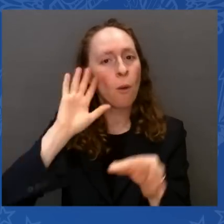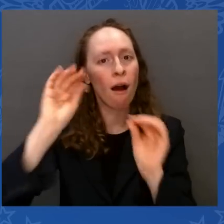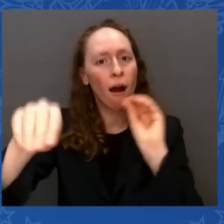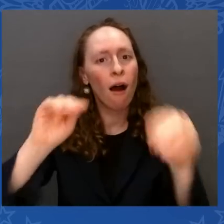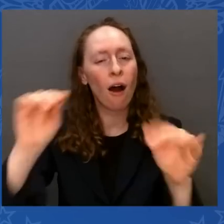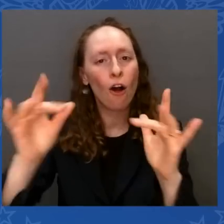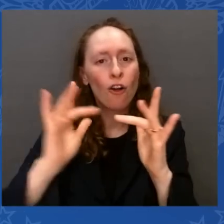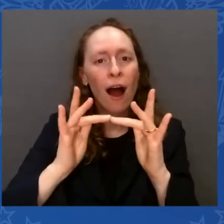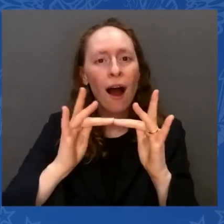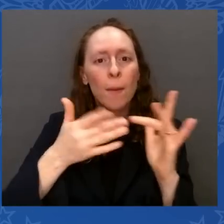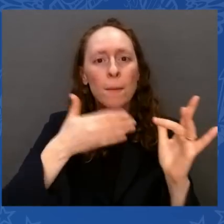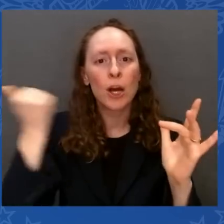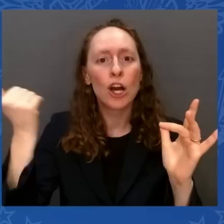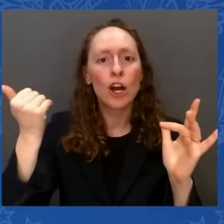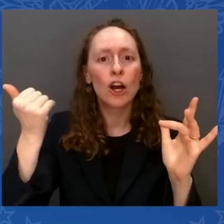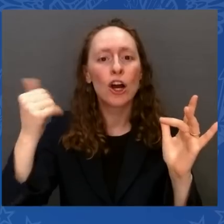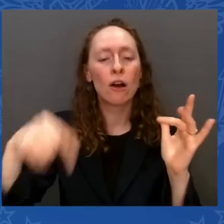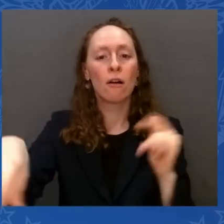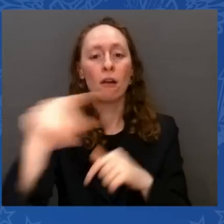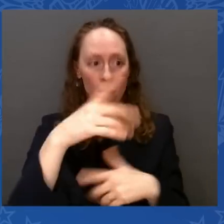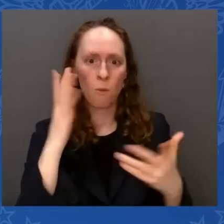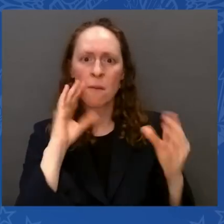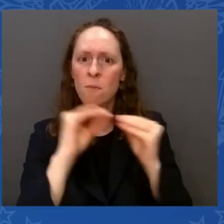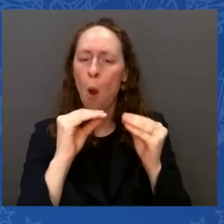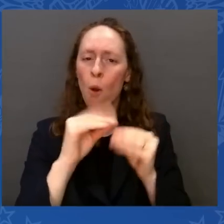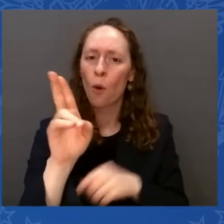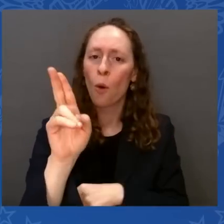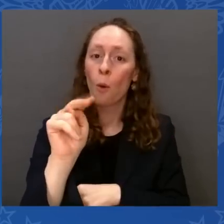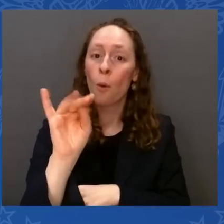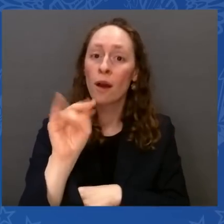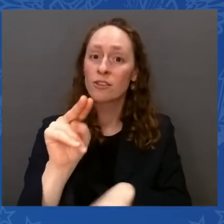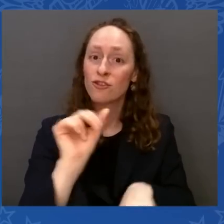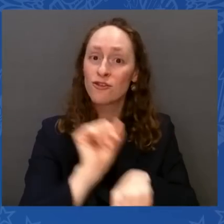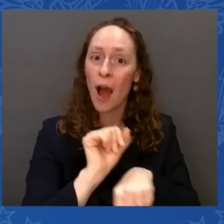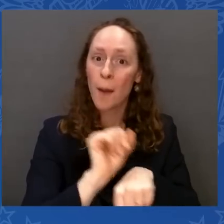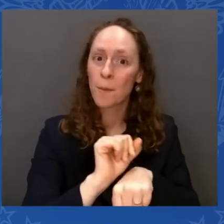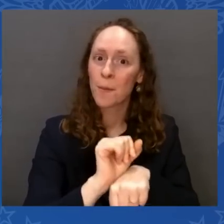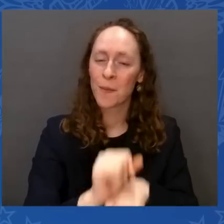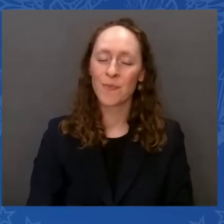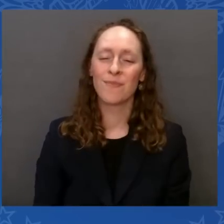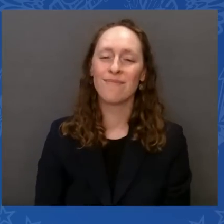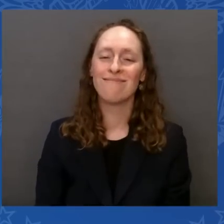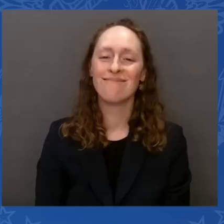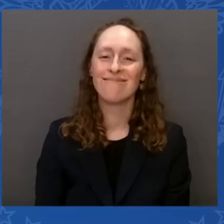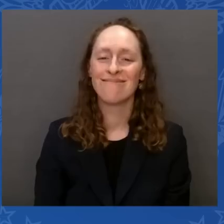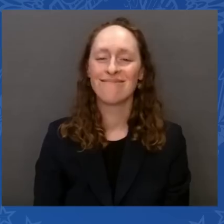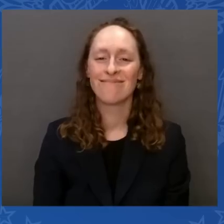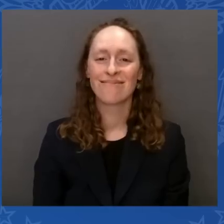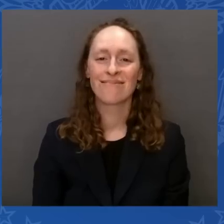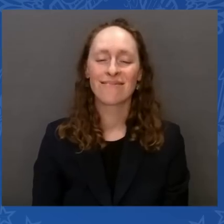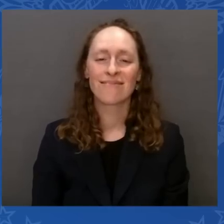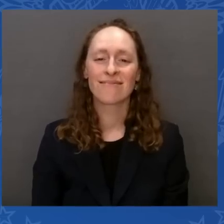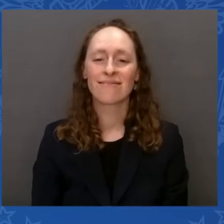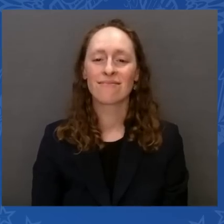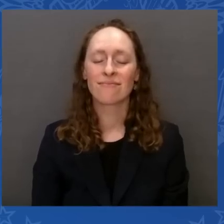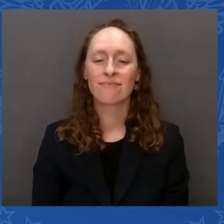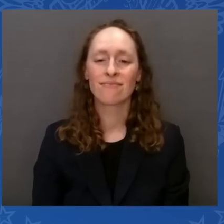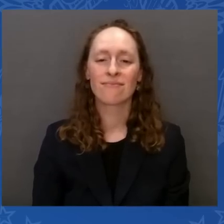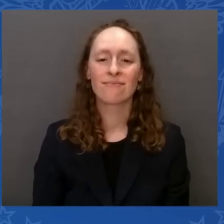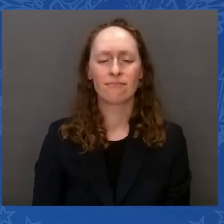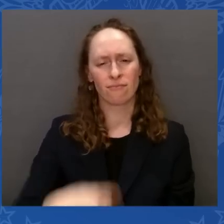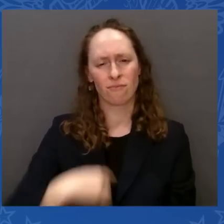way, I want to be clear. I make no excuse — some of you, maybe you're uncomfortable with my talking about unions all the time.